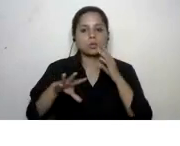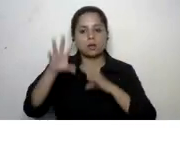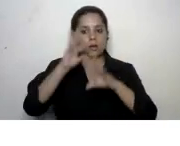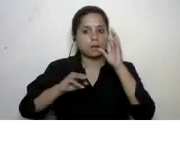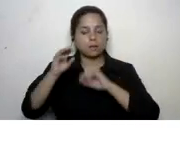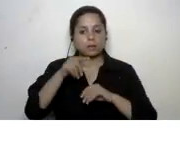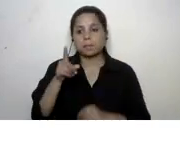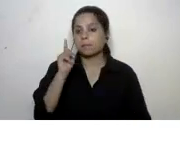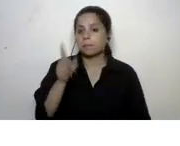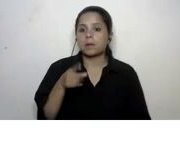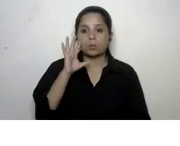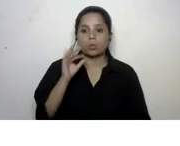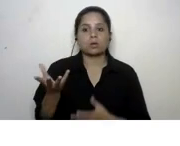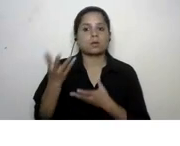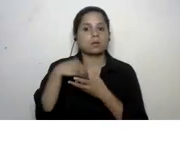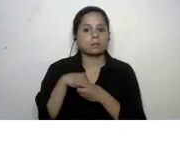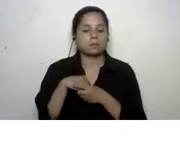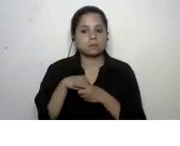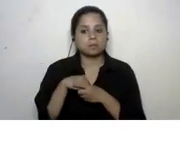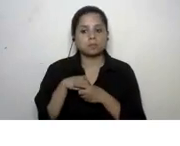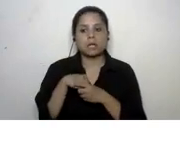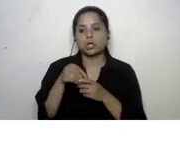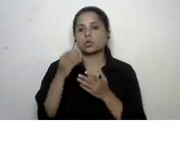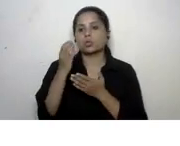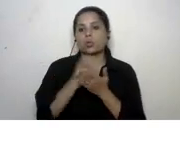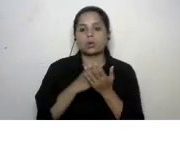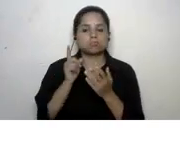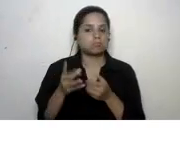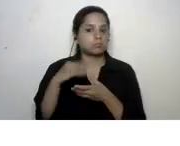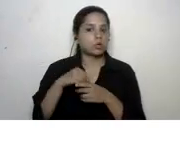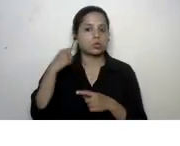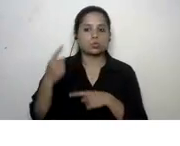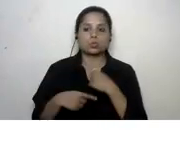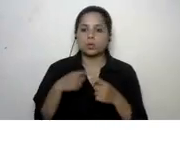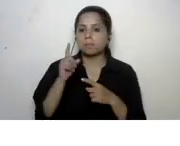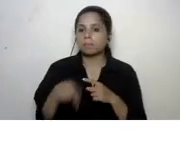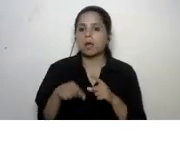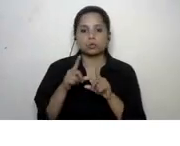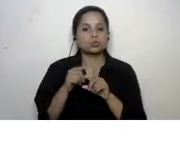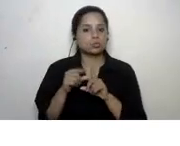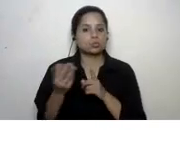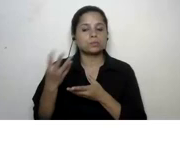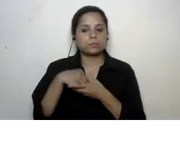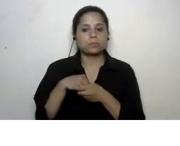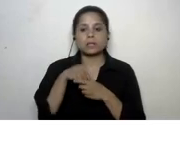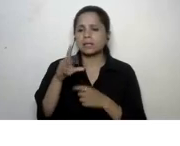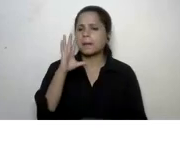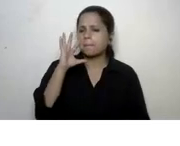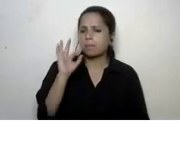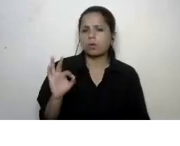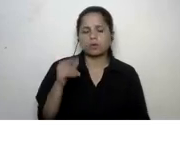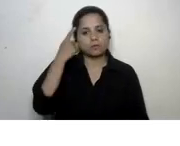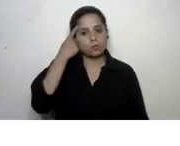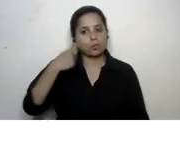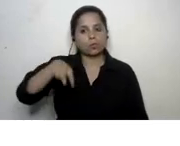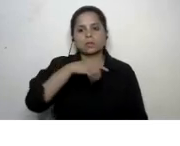necessarily become a part of our curriculum or part of our daily routine because that's a very important aspect which